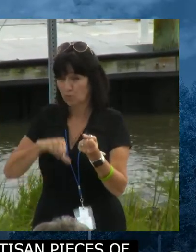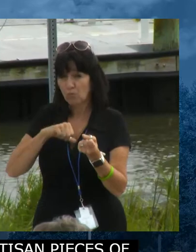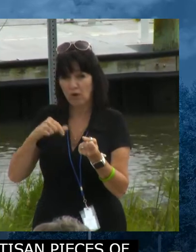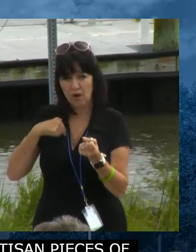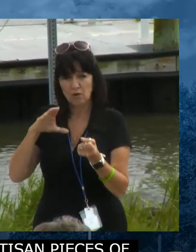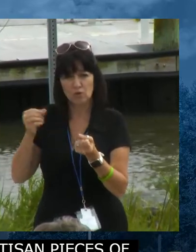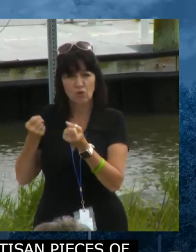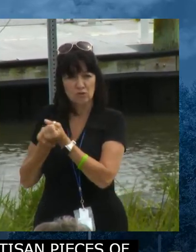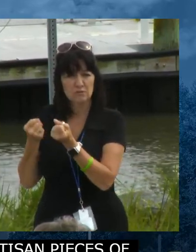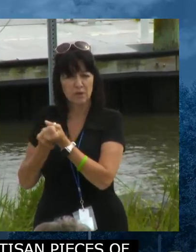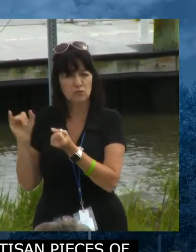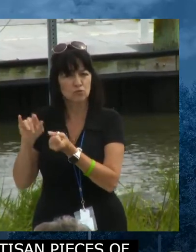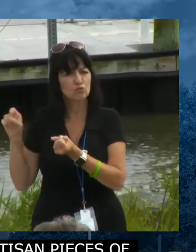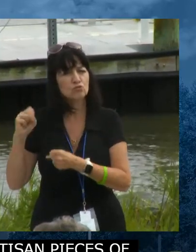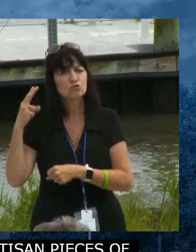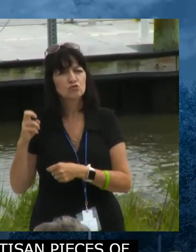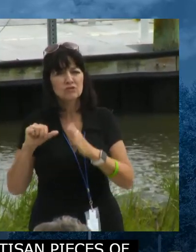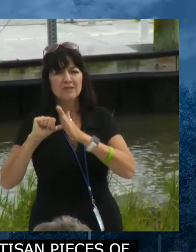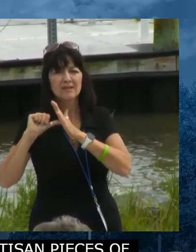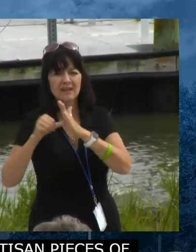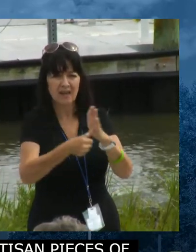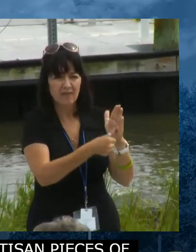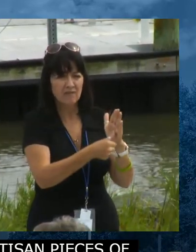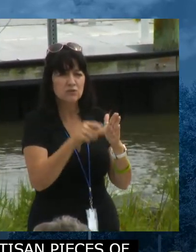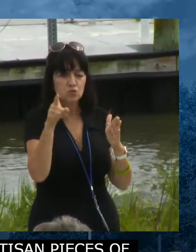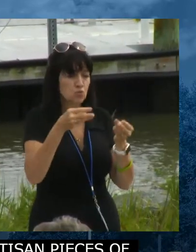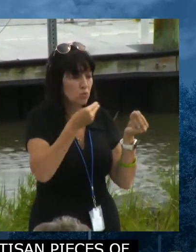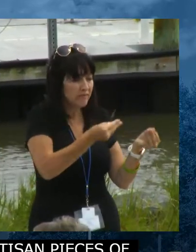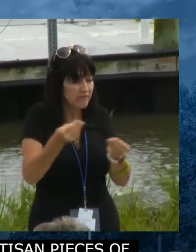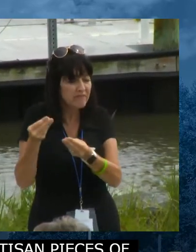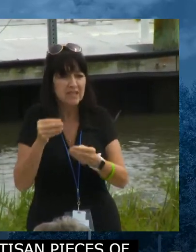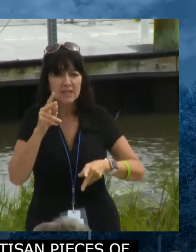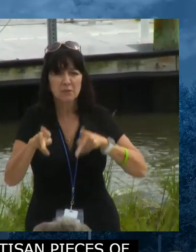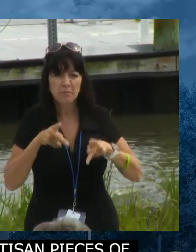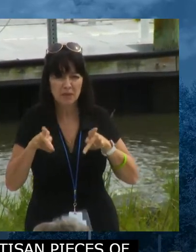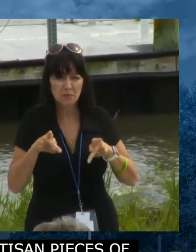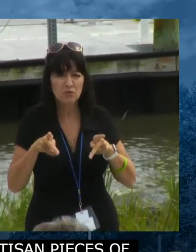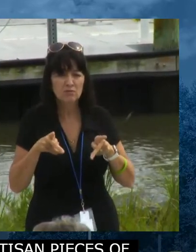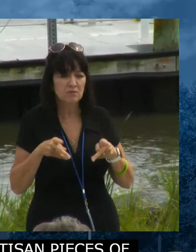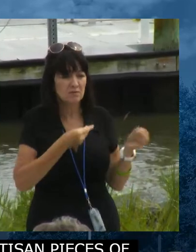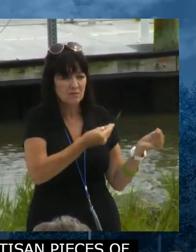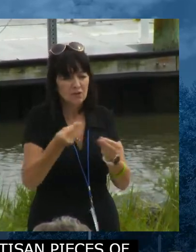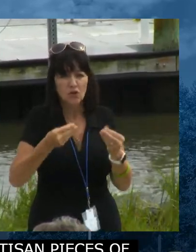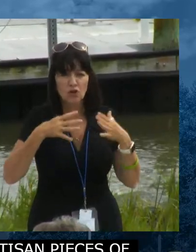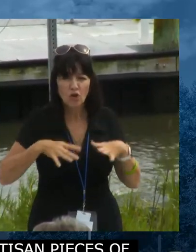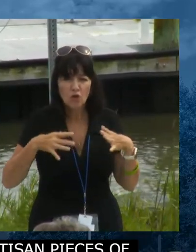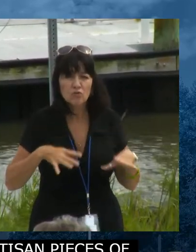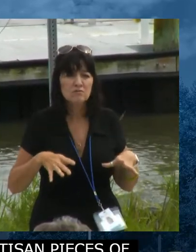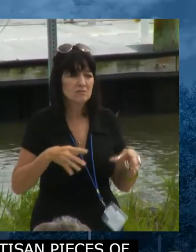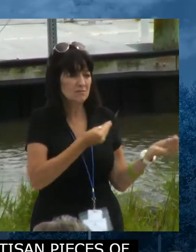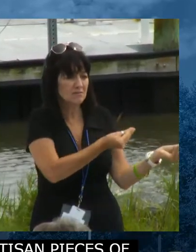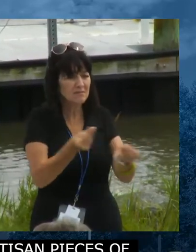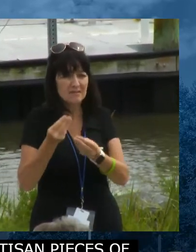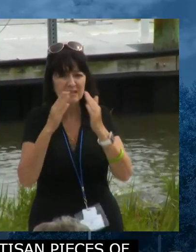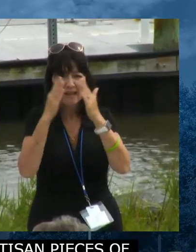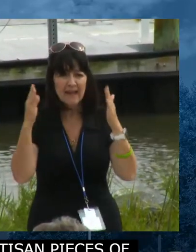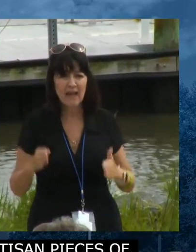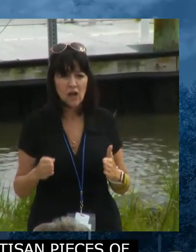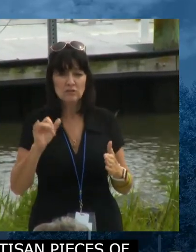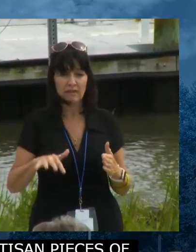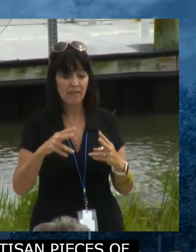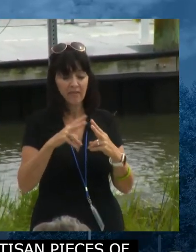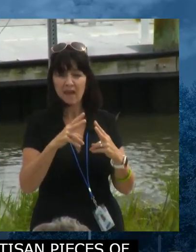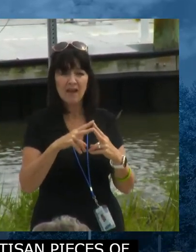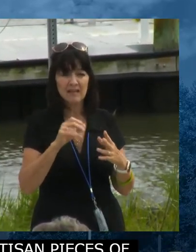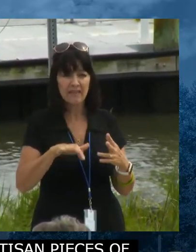the emphasis of the fact that when it comes to feeding people, clothing people and housing people and getting them clean water, those are not bipartisan issues.